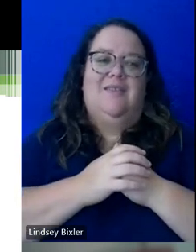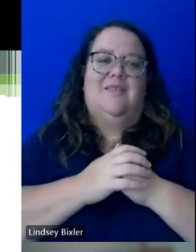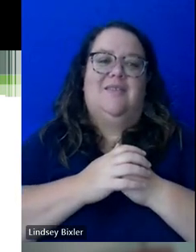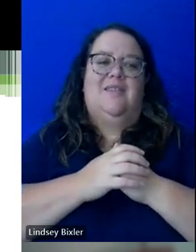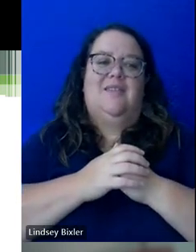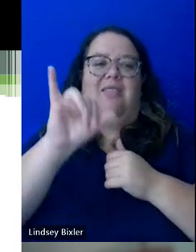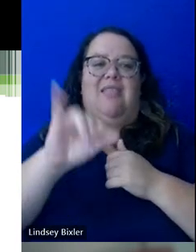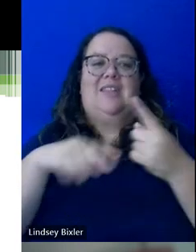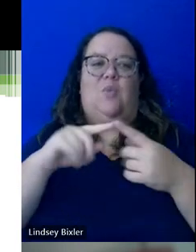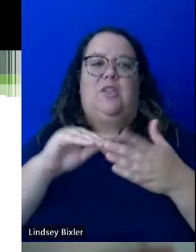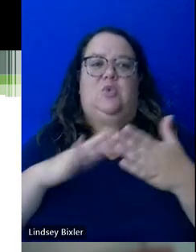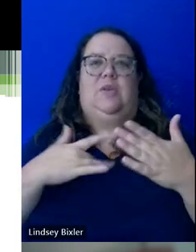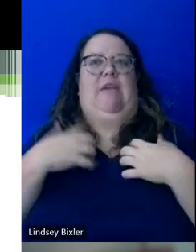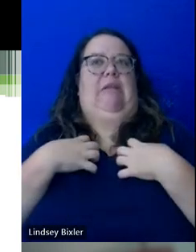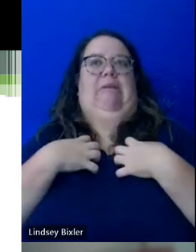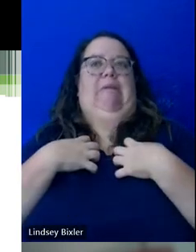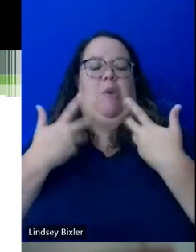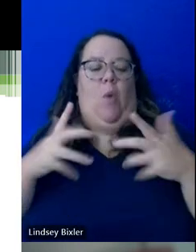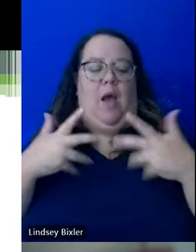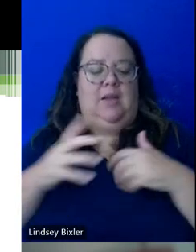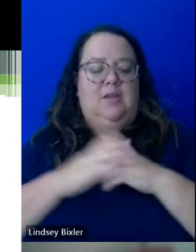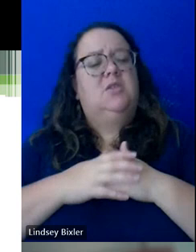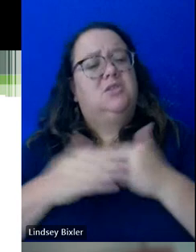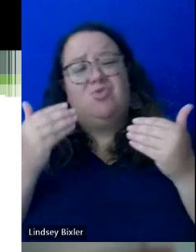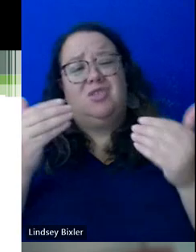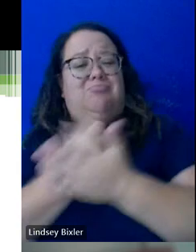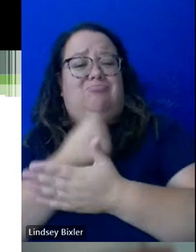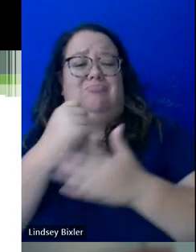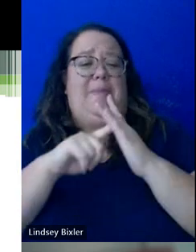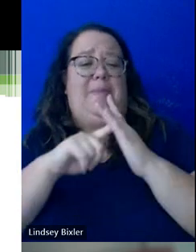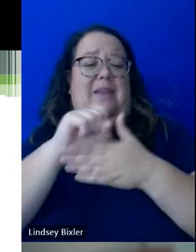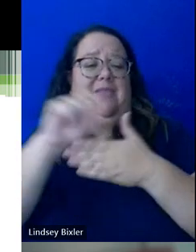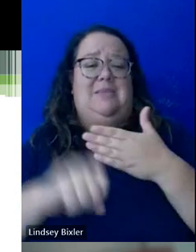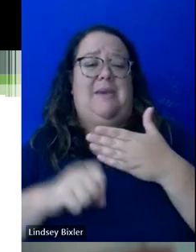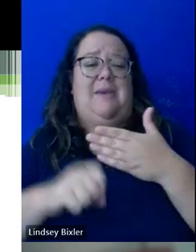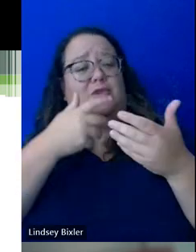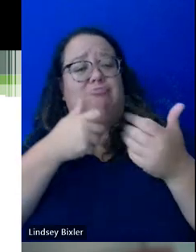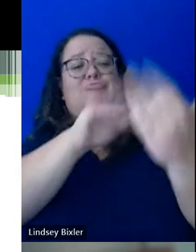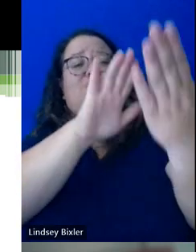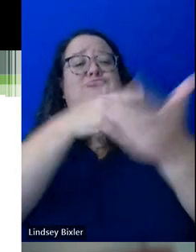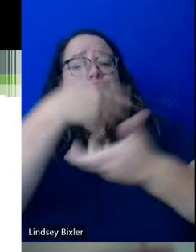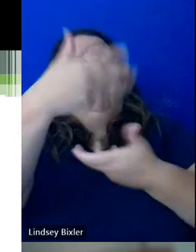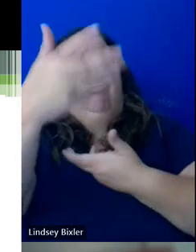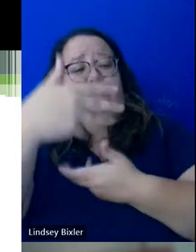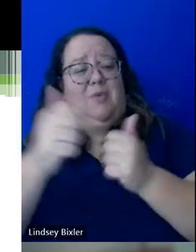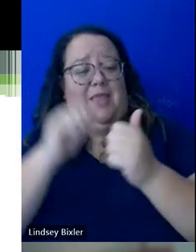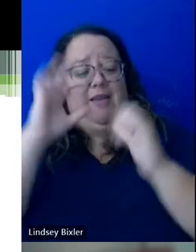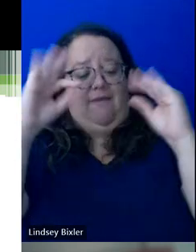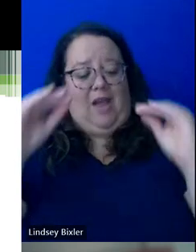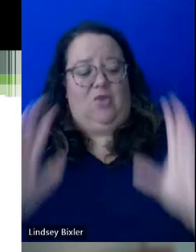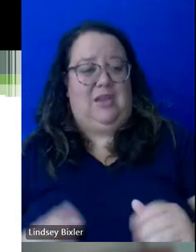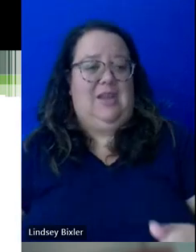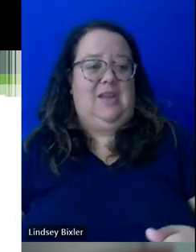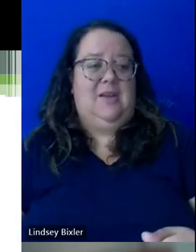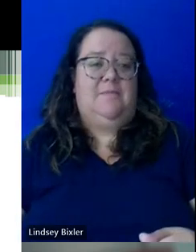discouraged from from doing that outreach. So kind of get in the habit of doing that early on in the semester. And I can't emphasize enough how much of a